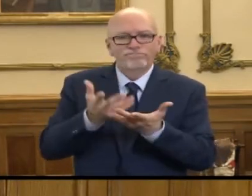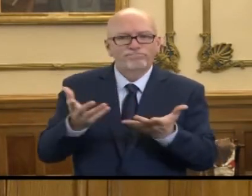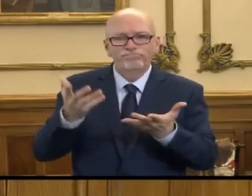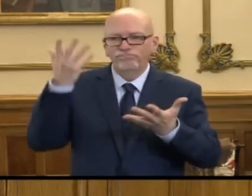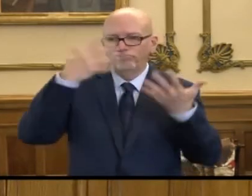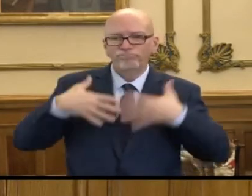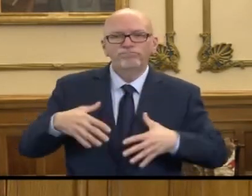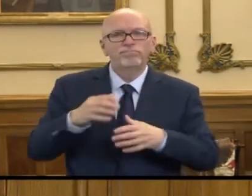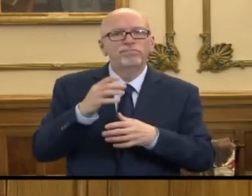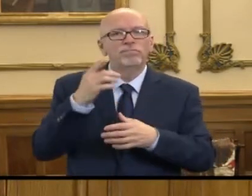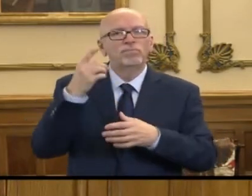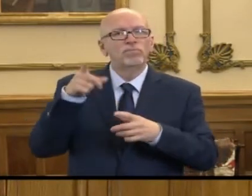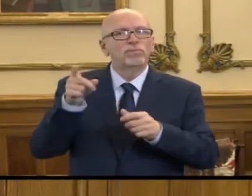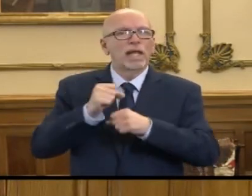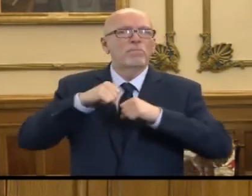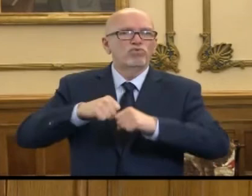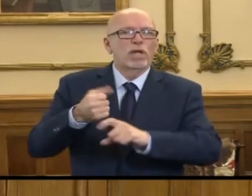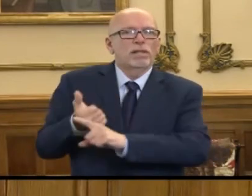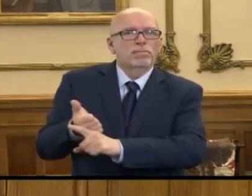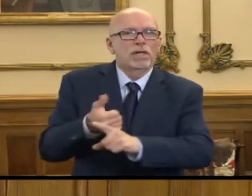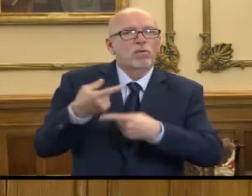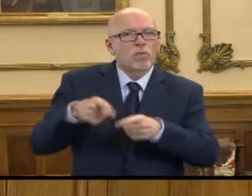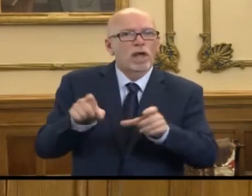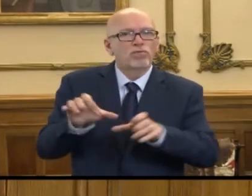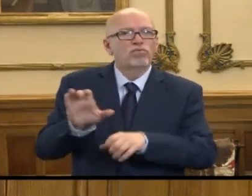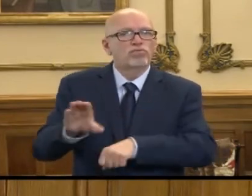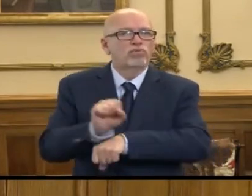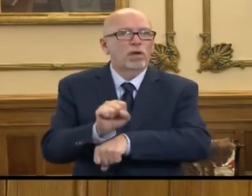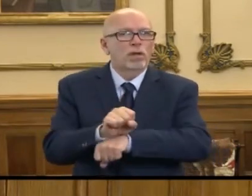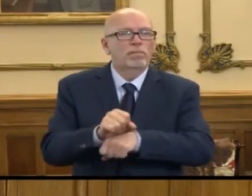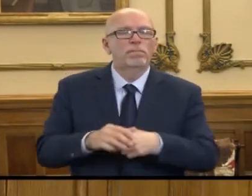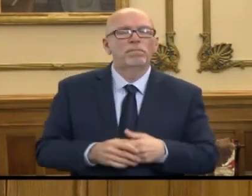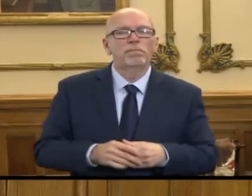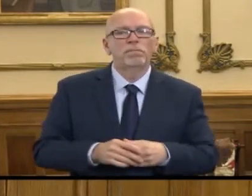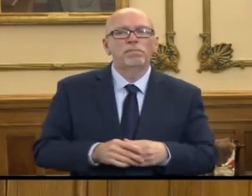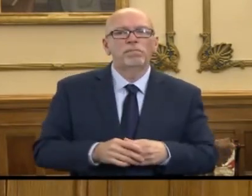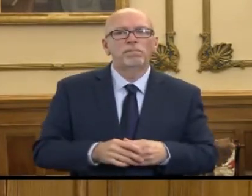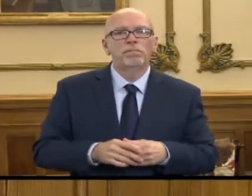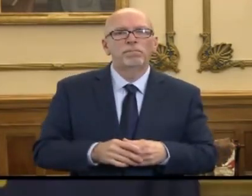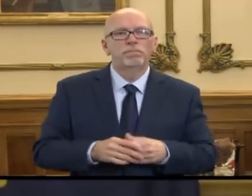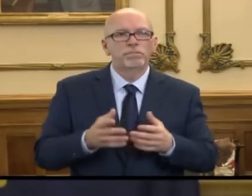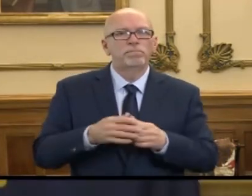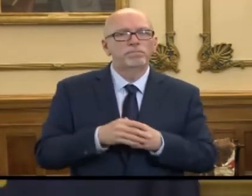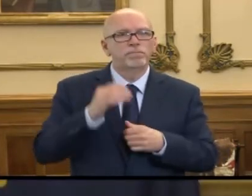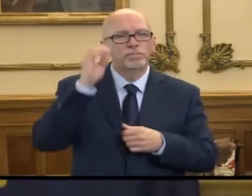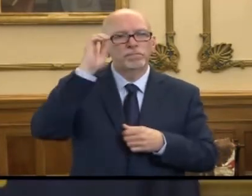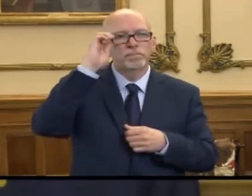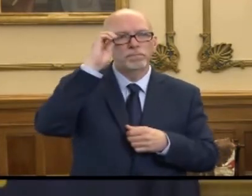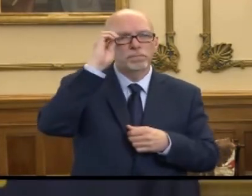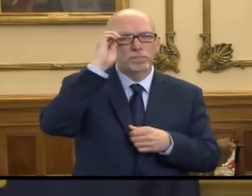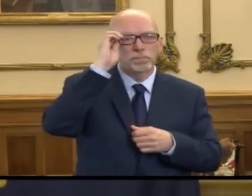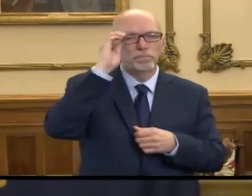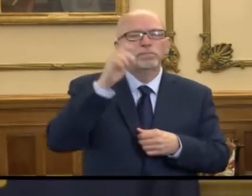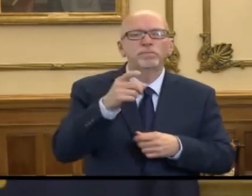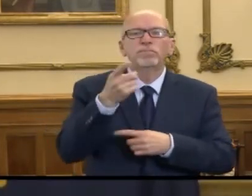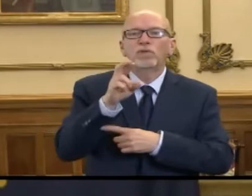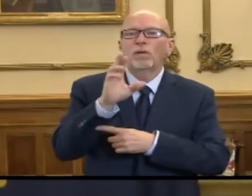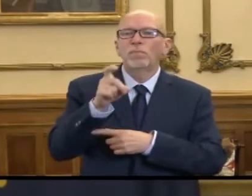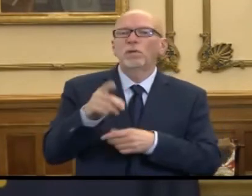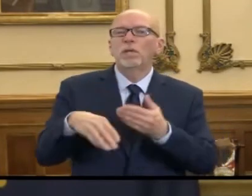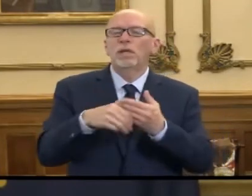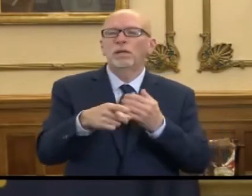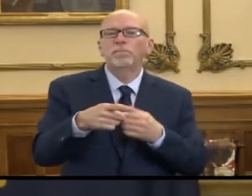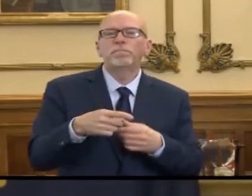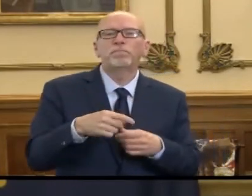out there to be able to protect them while they're doing their duties. Thank you. I would just add, when we're talking about